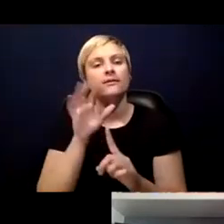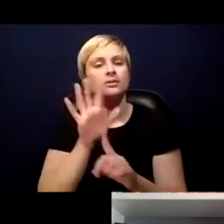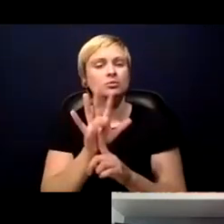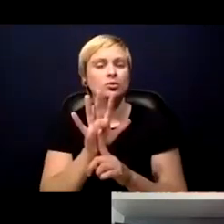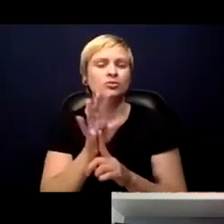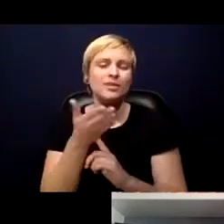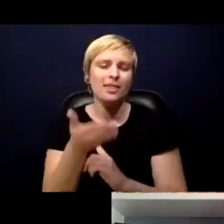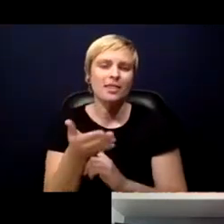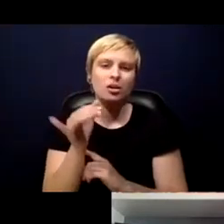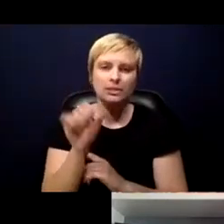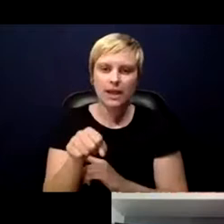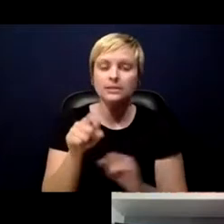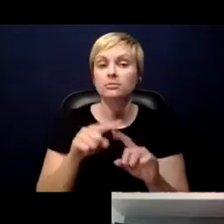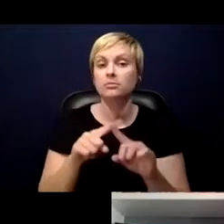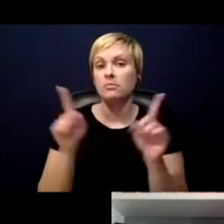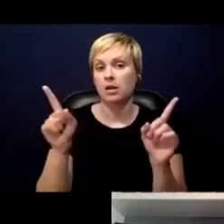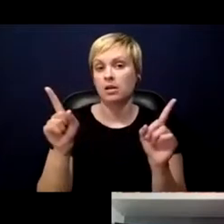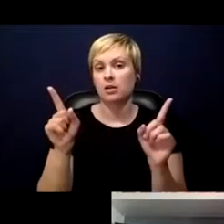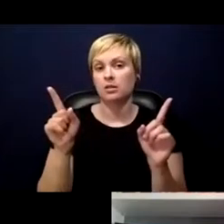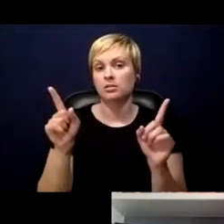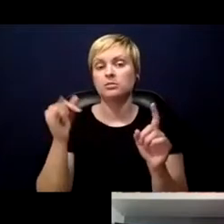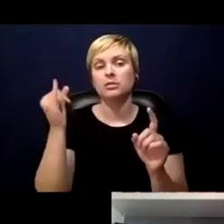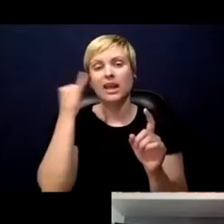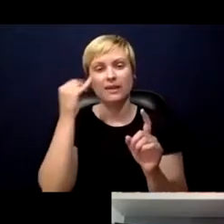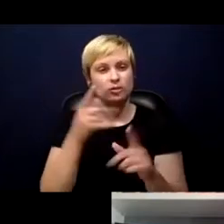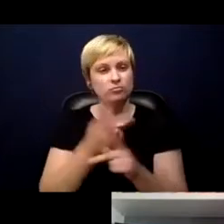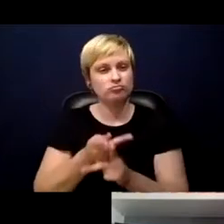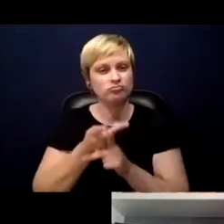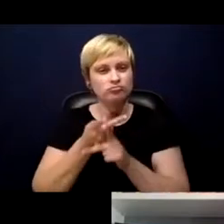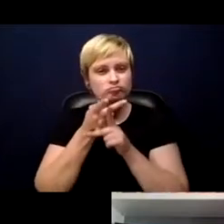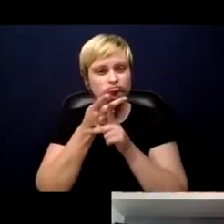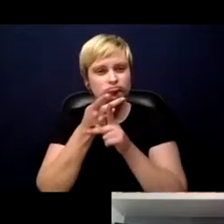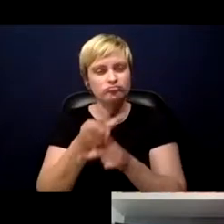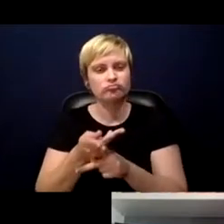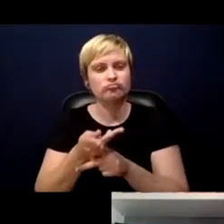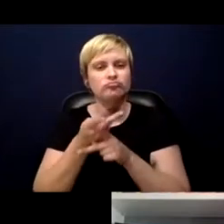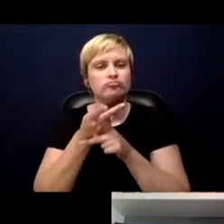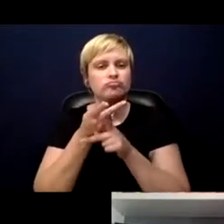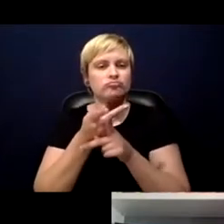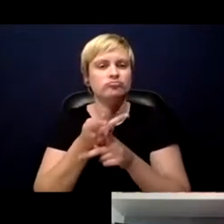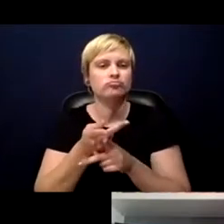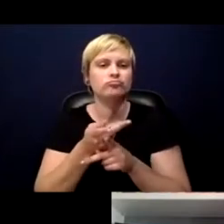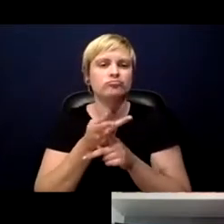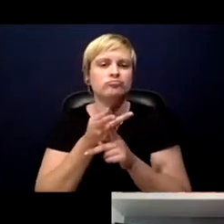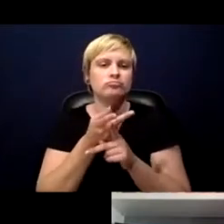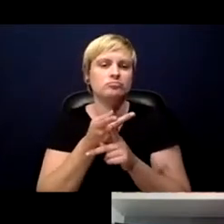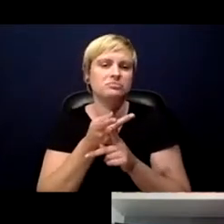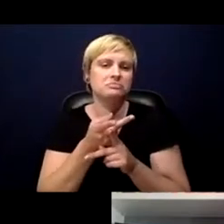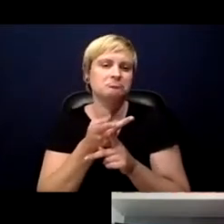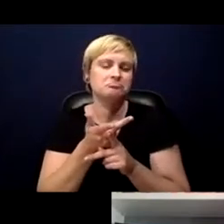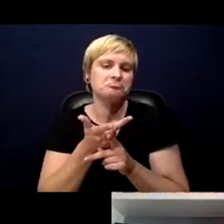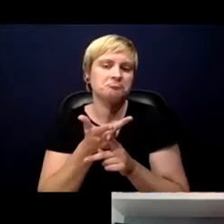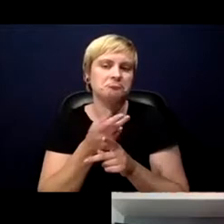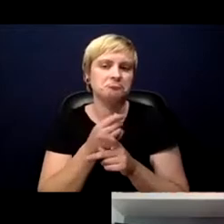but if you take the precaution necessary, it's,